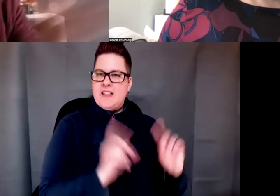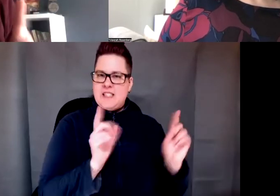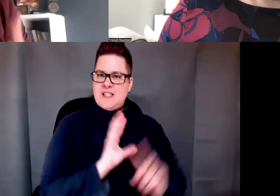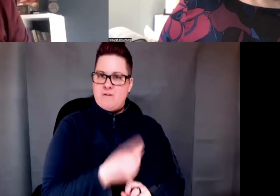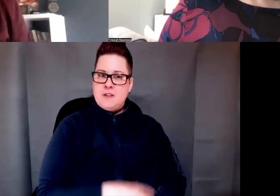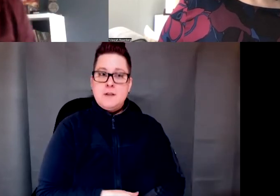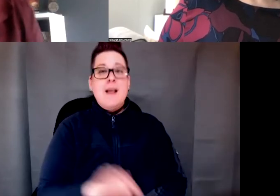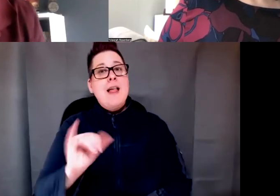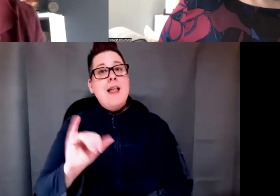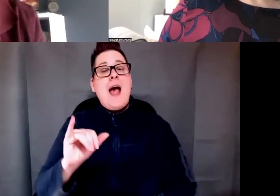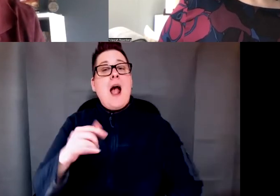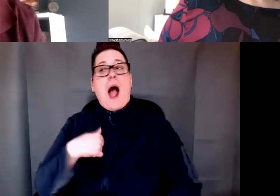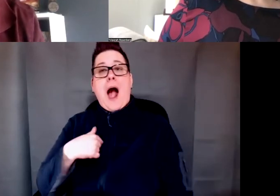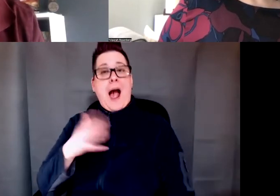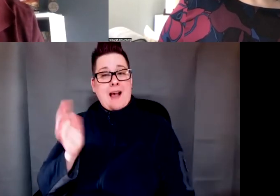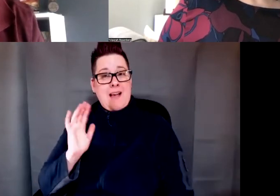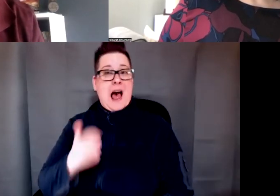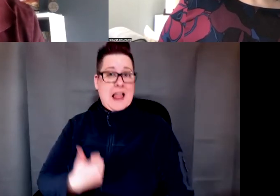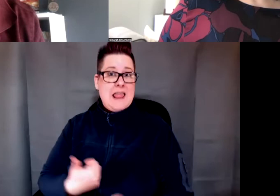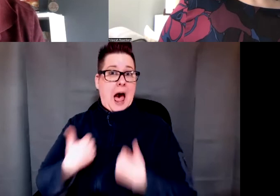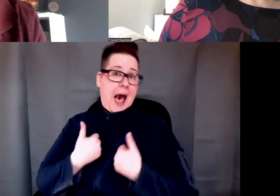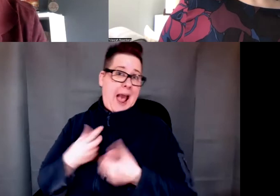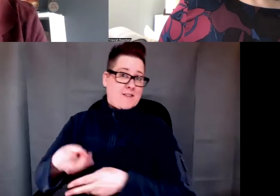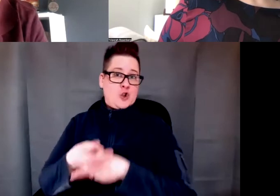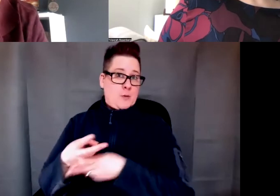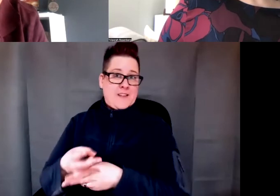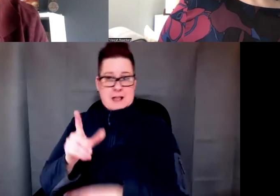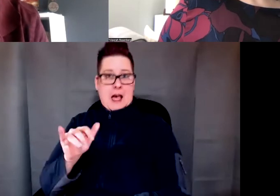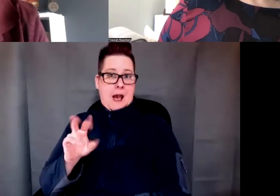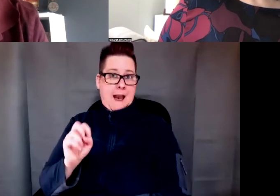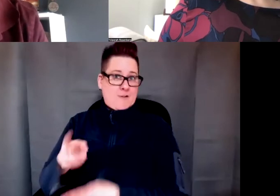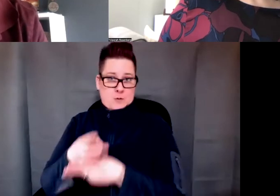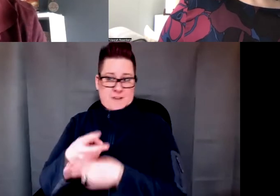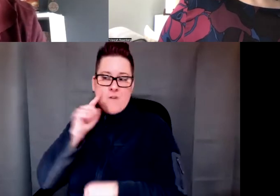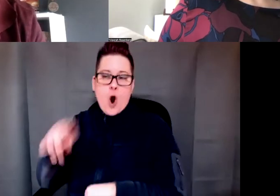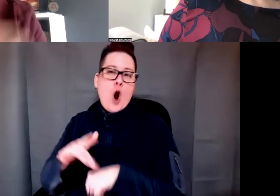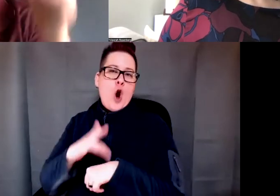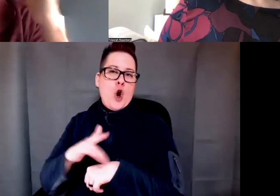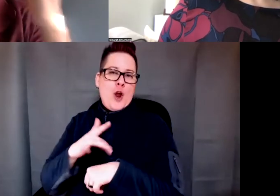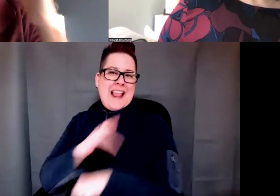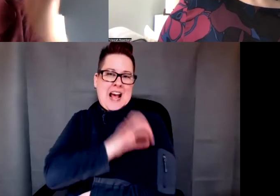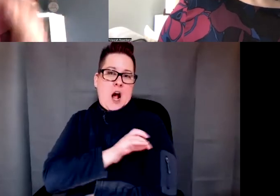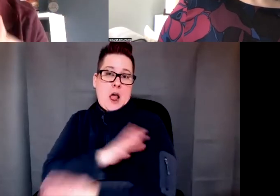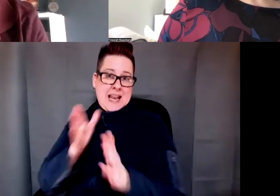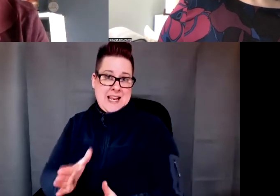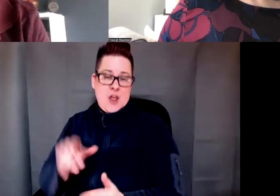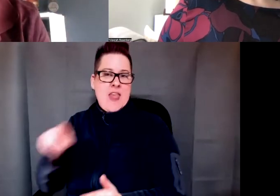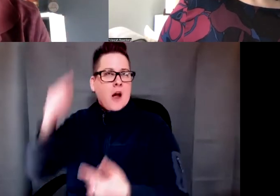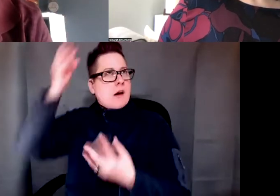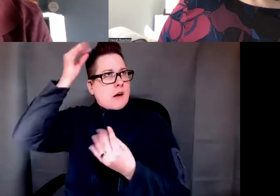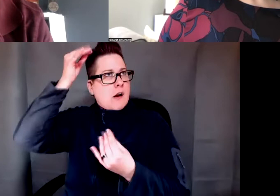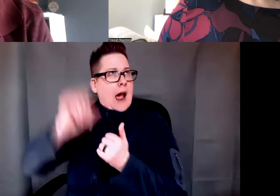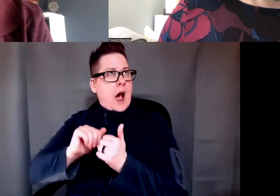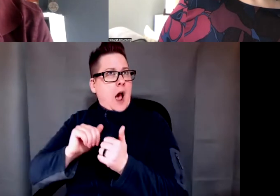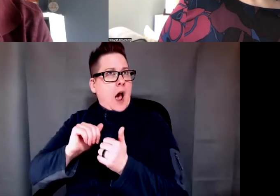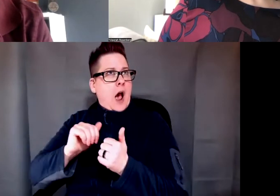I provided life supervision, right? And they are early clinicians in training. are so preoccupied about how they're